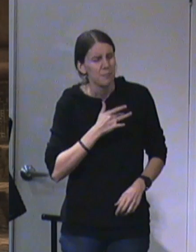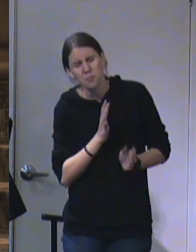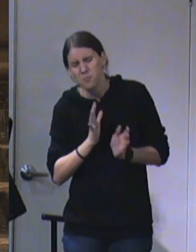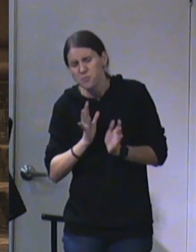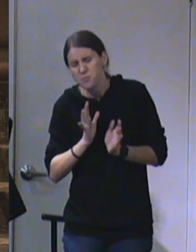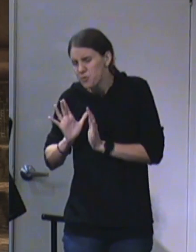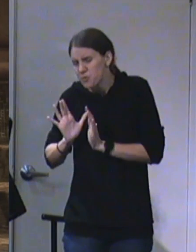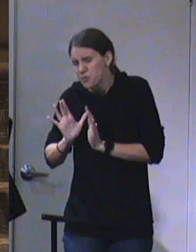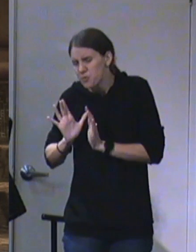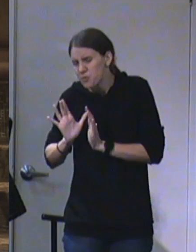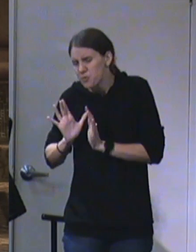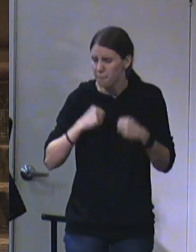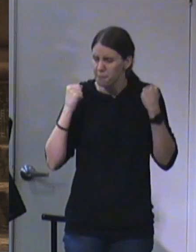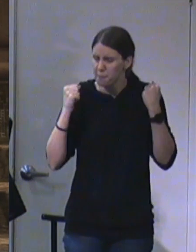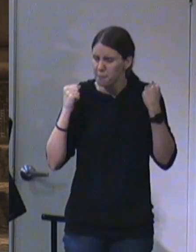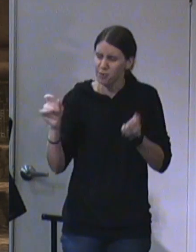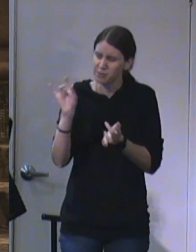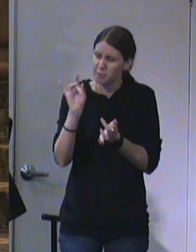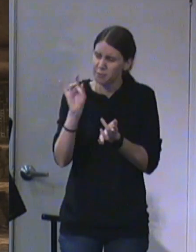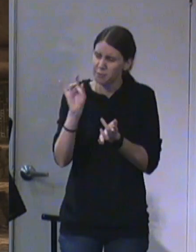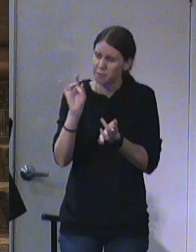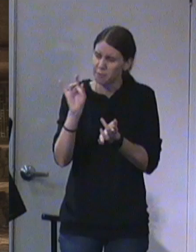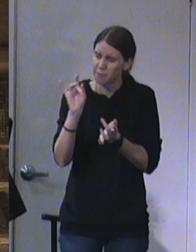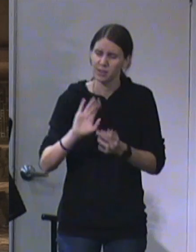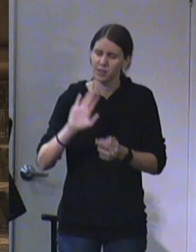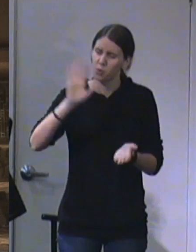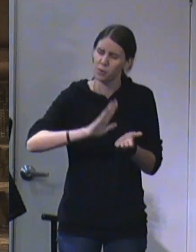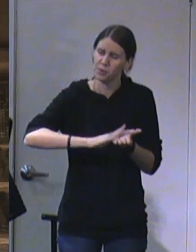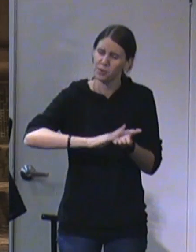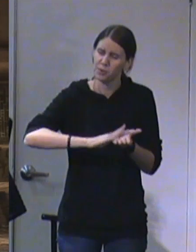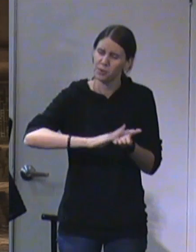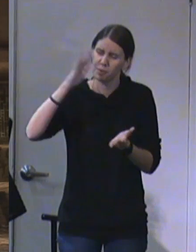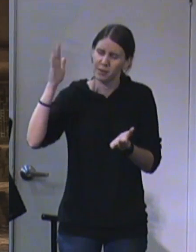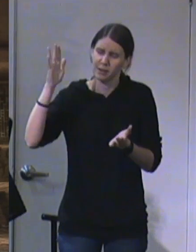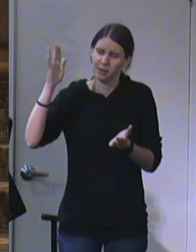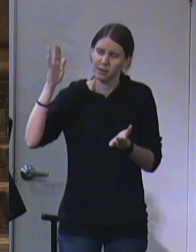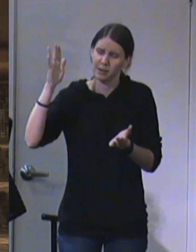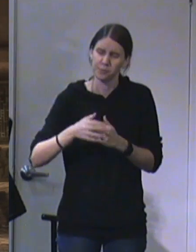power and your perfection, your glory.